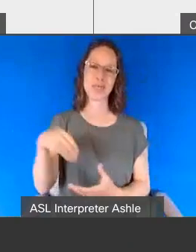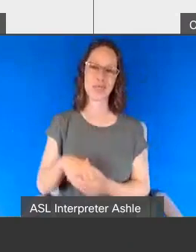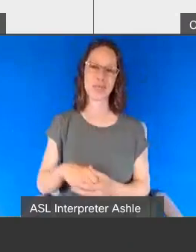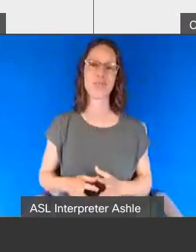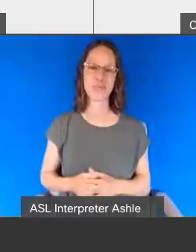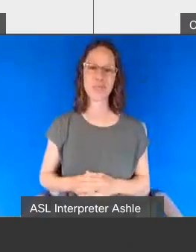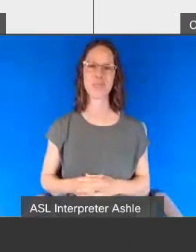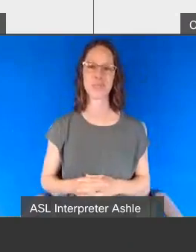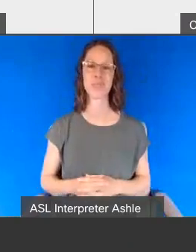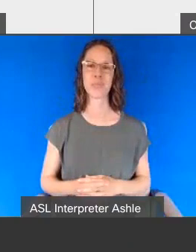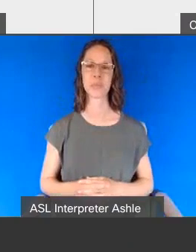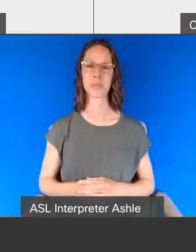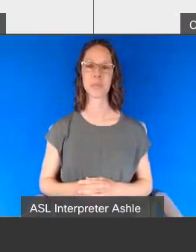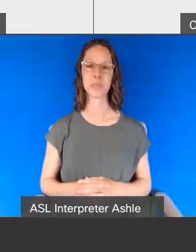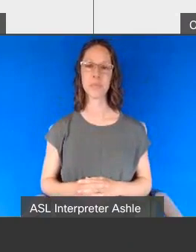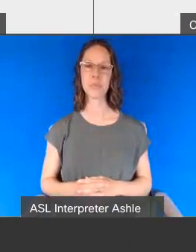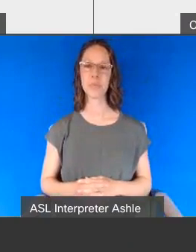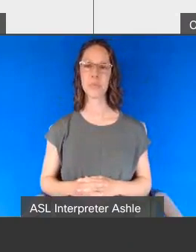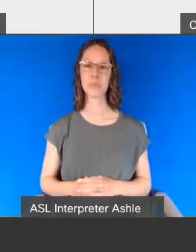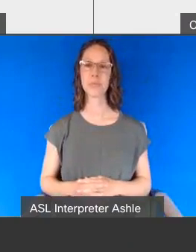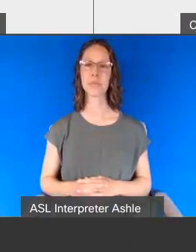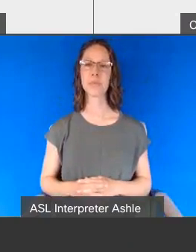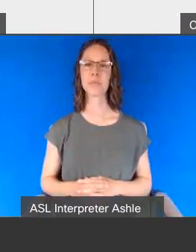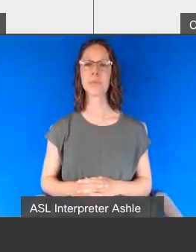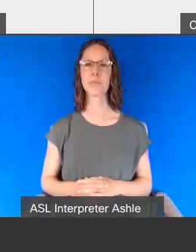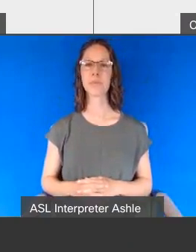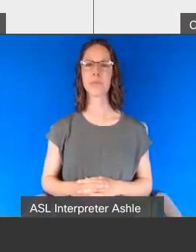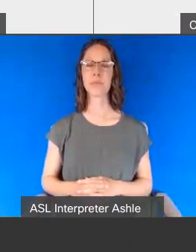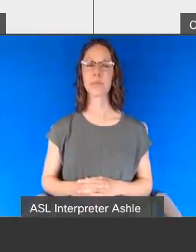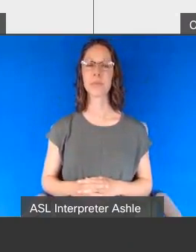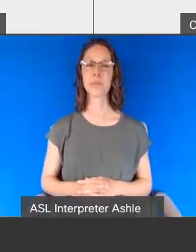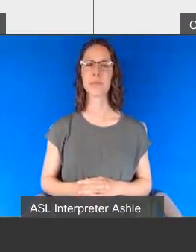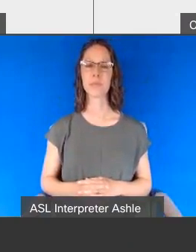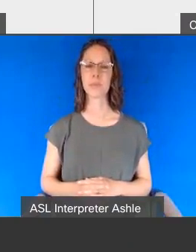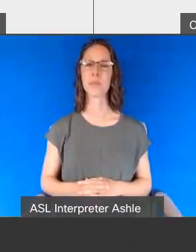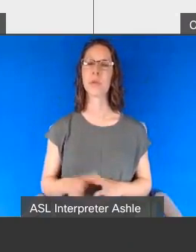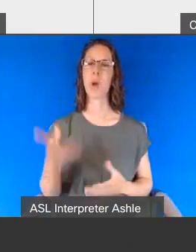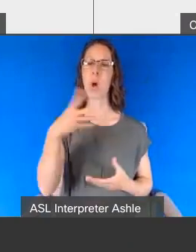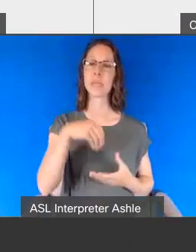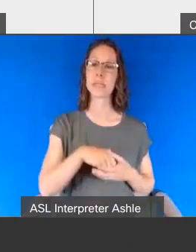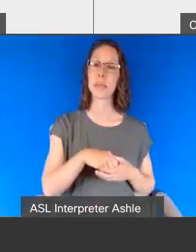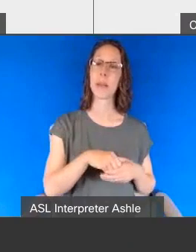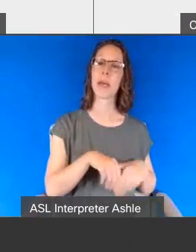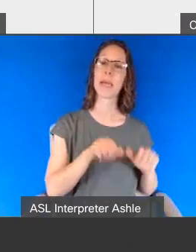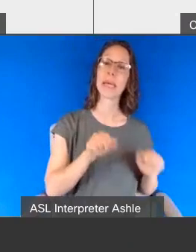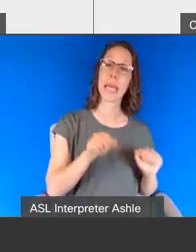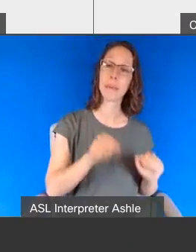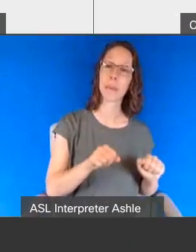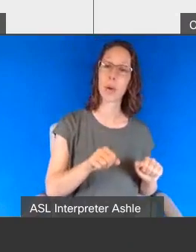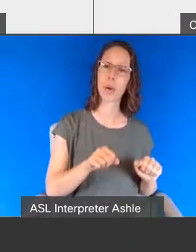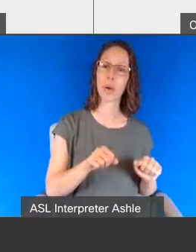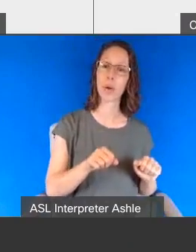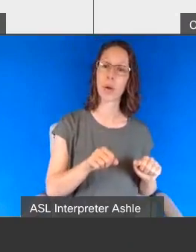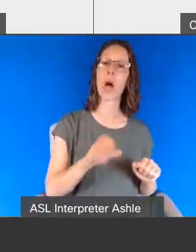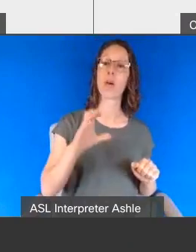i discuss also about difference between a capacity to commit a crime versus competency to testify those are two